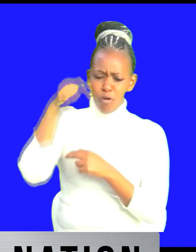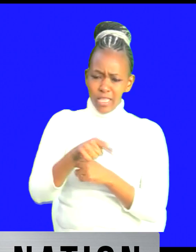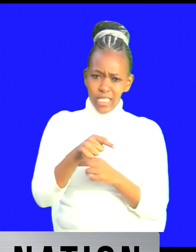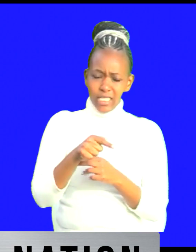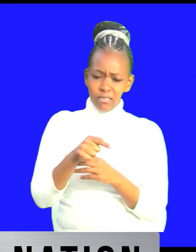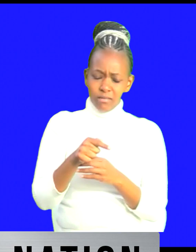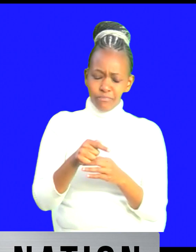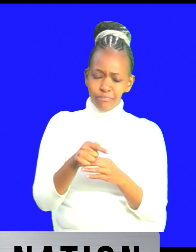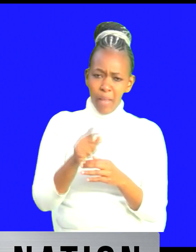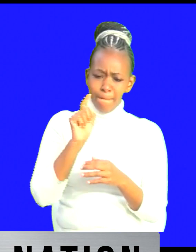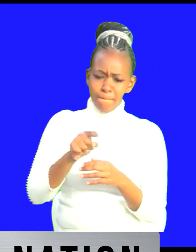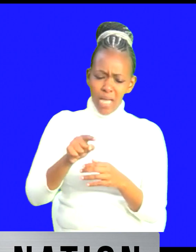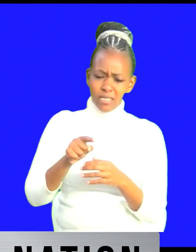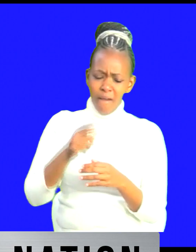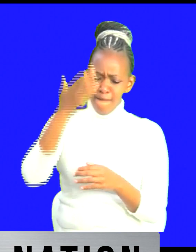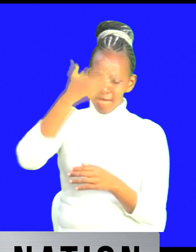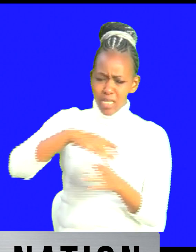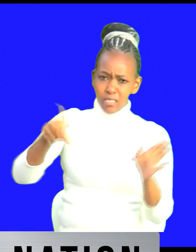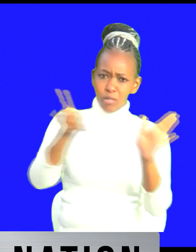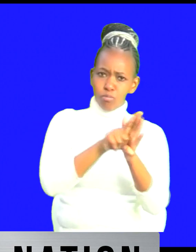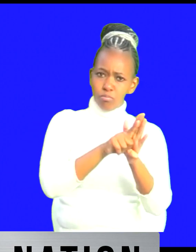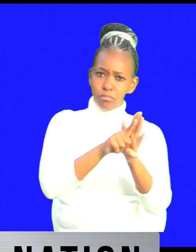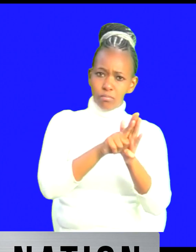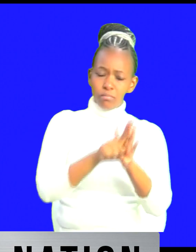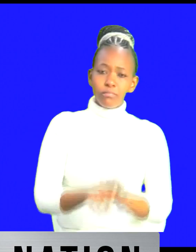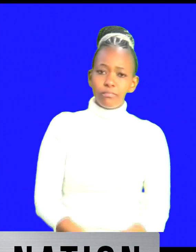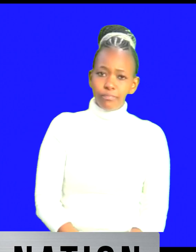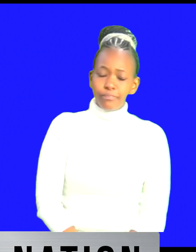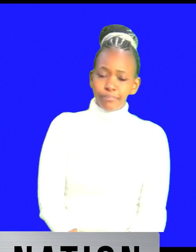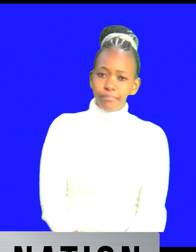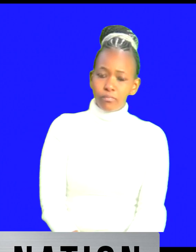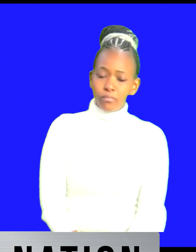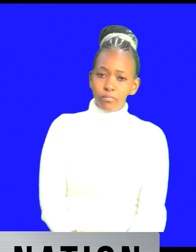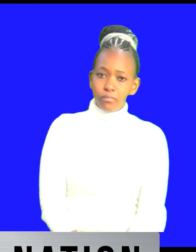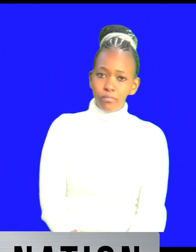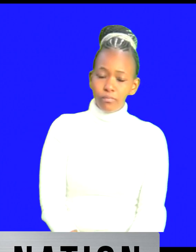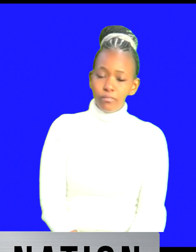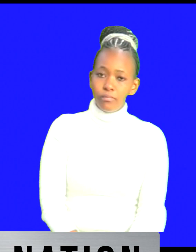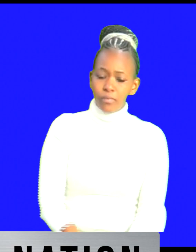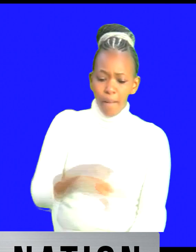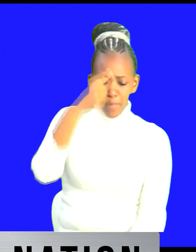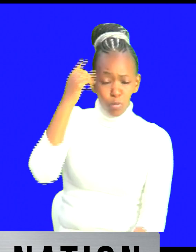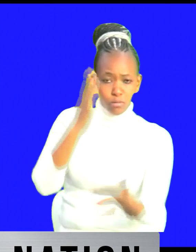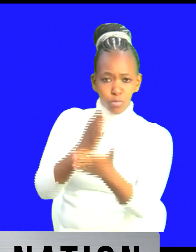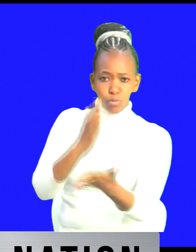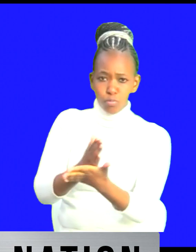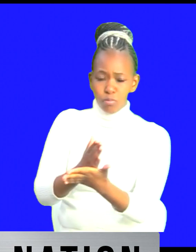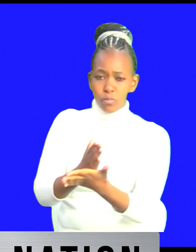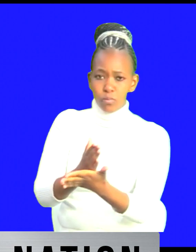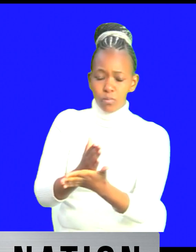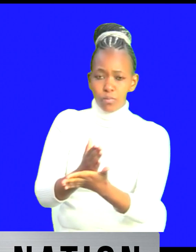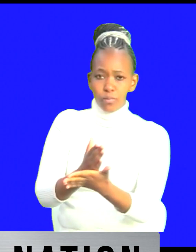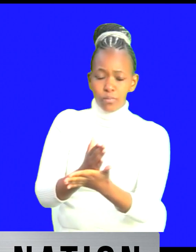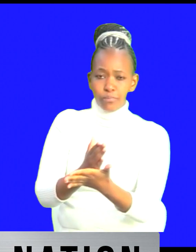to uh face uh the the the things that they must face because the the reality of the fact is that uh